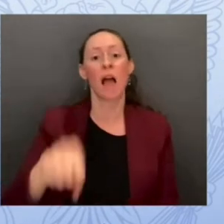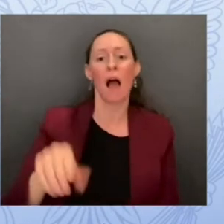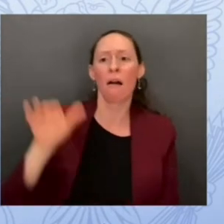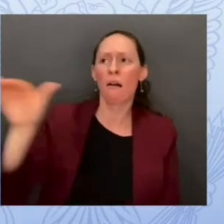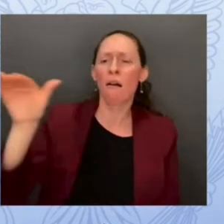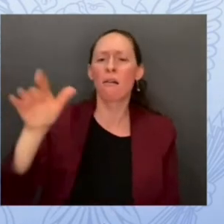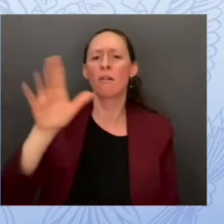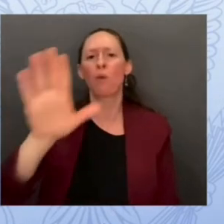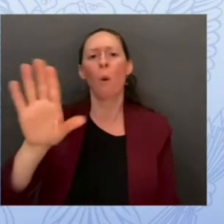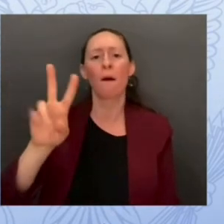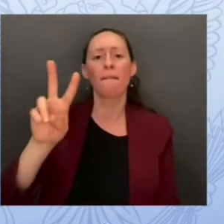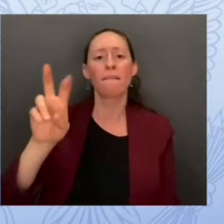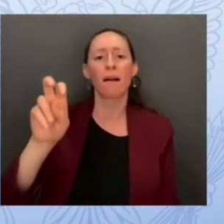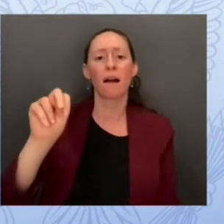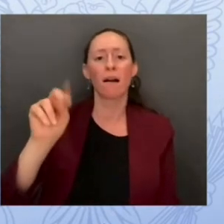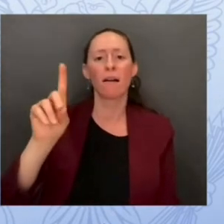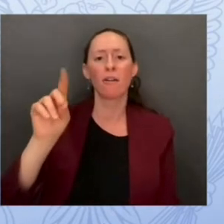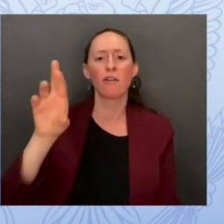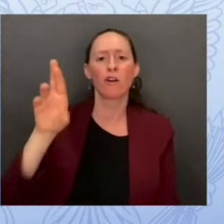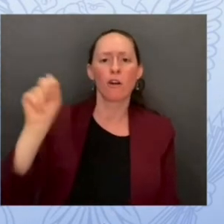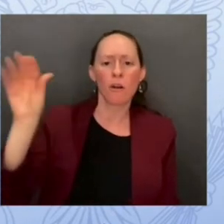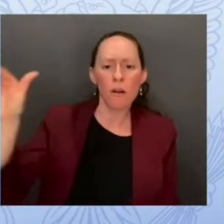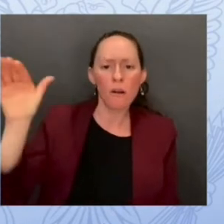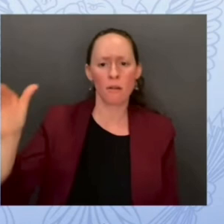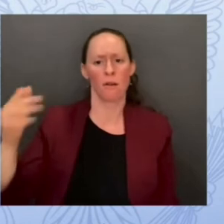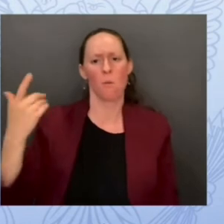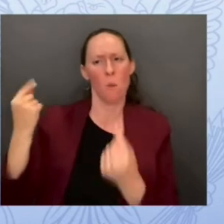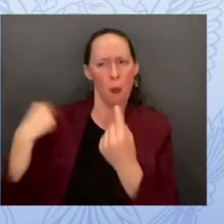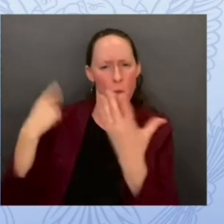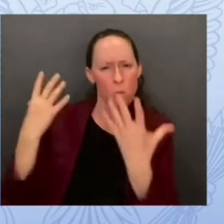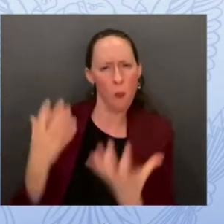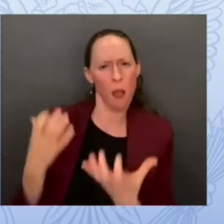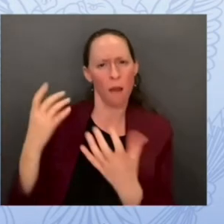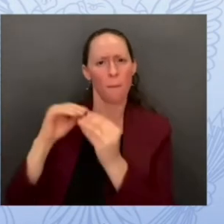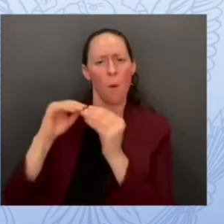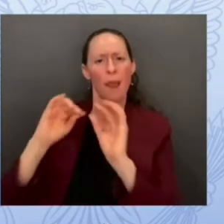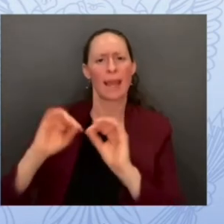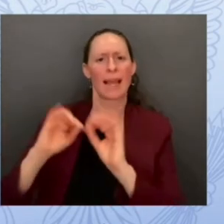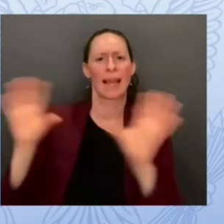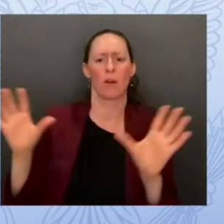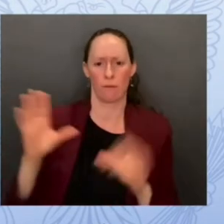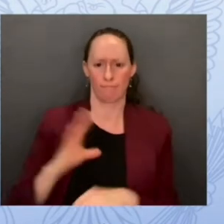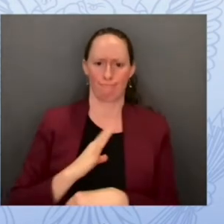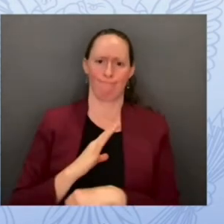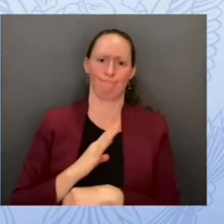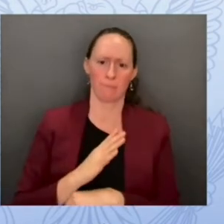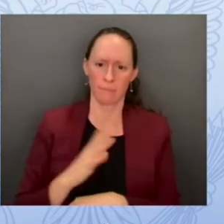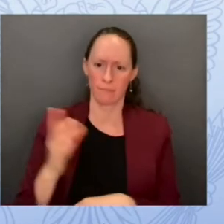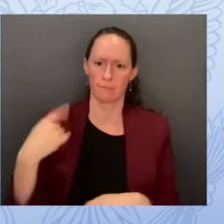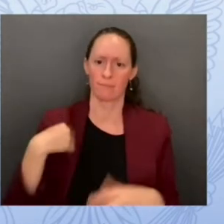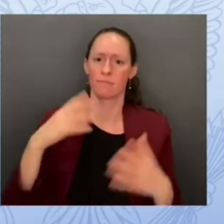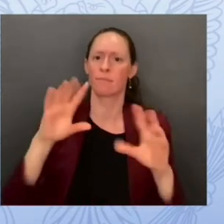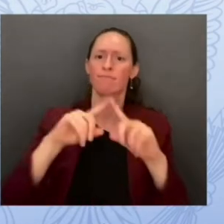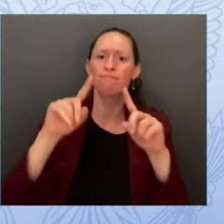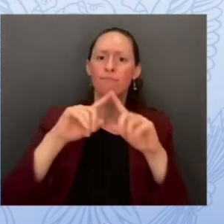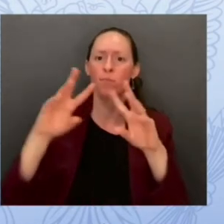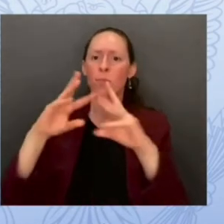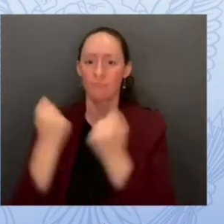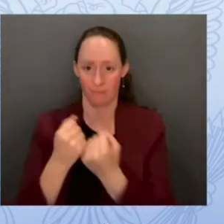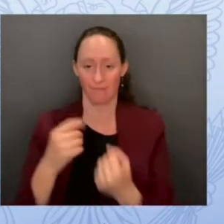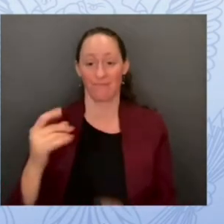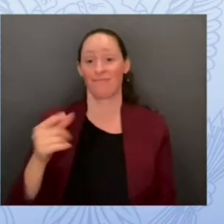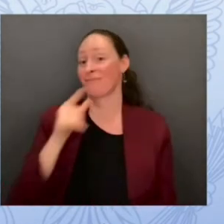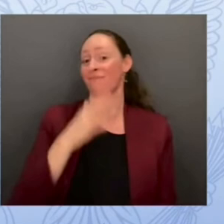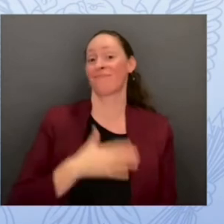vendors here came and joined us yesterday to talk about secure by design my second favorite topic which is really about shifting the